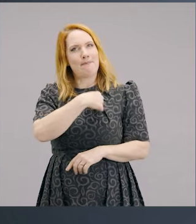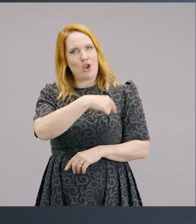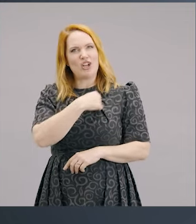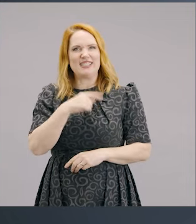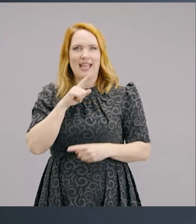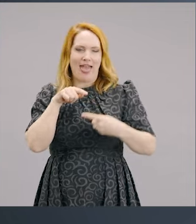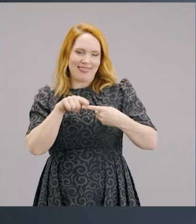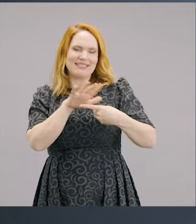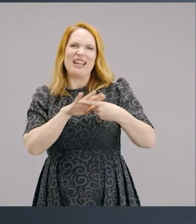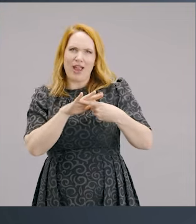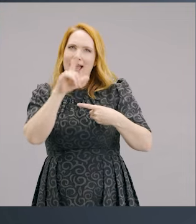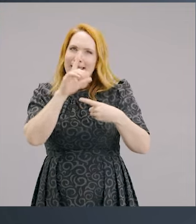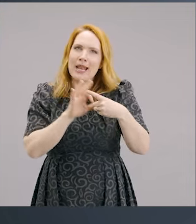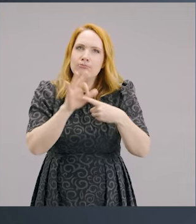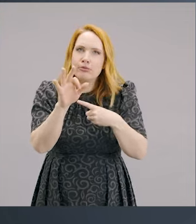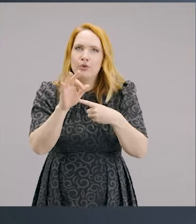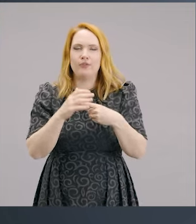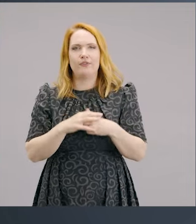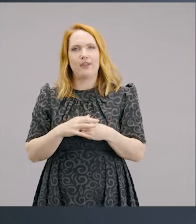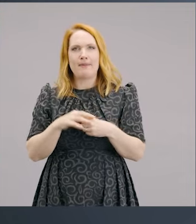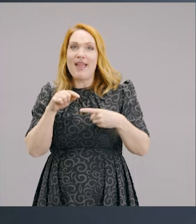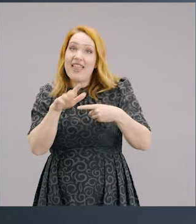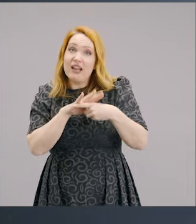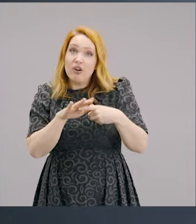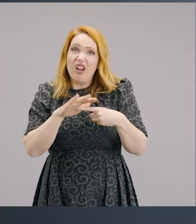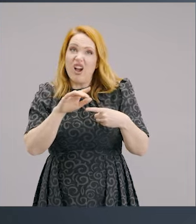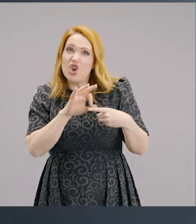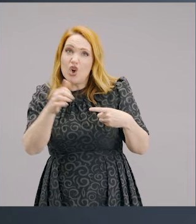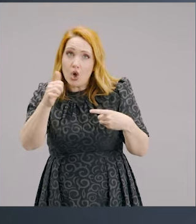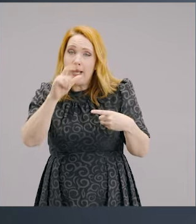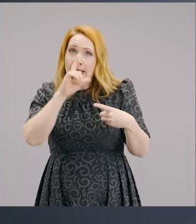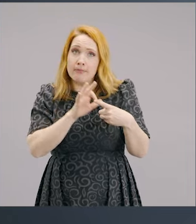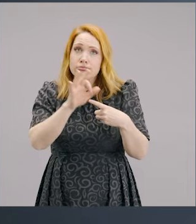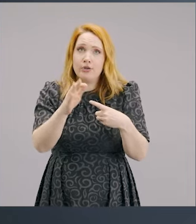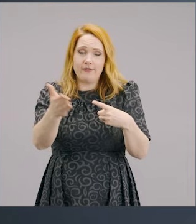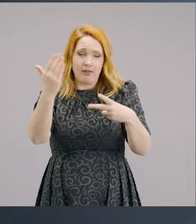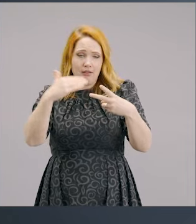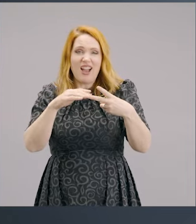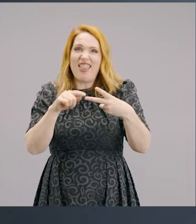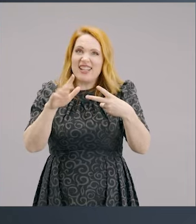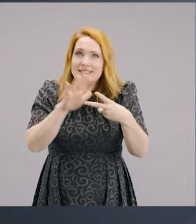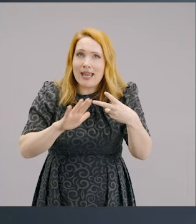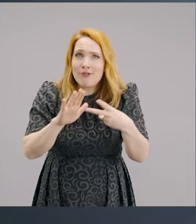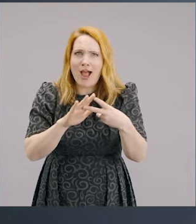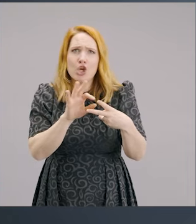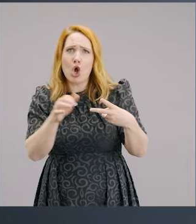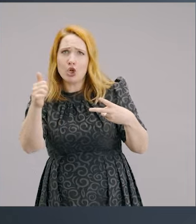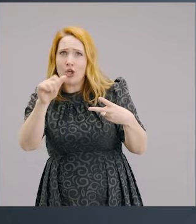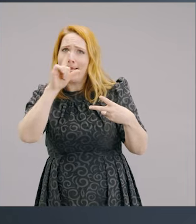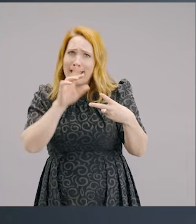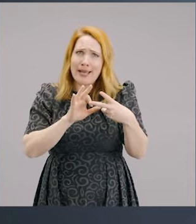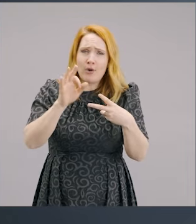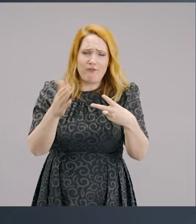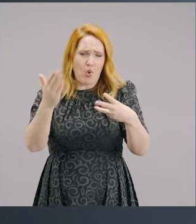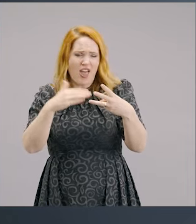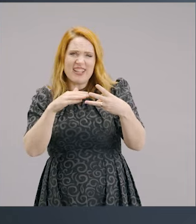Let's rate ourselves and let's say, you know, I could get better at this. If you're not good on the treadmill, spend more time on the treadmill. If you're not so good on the